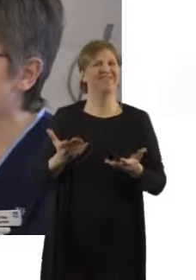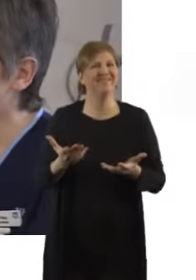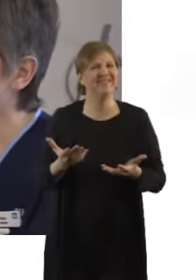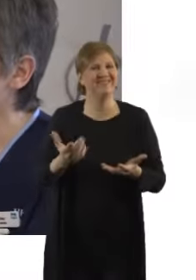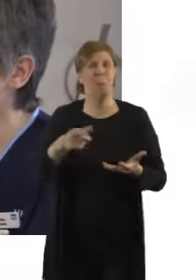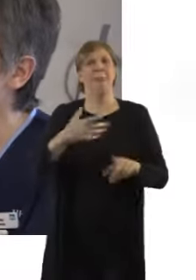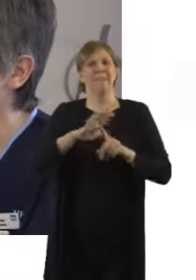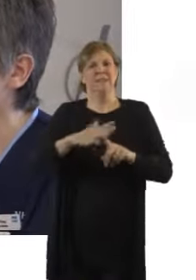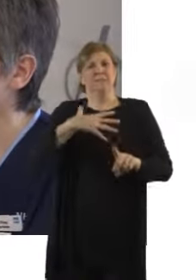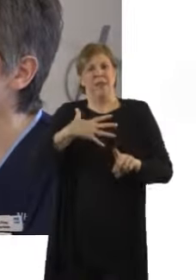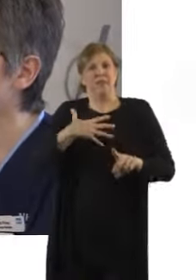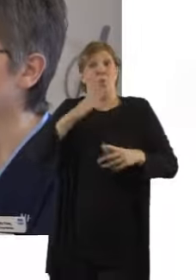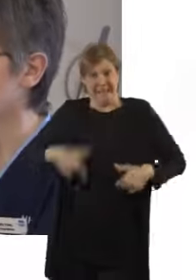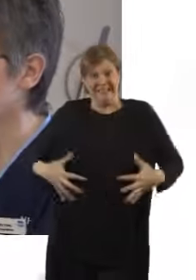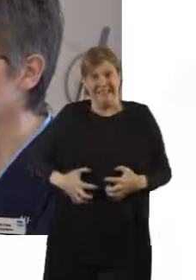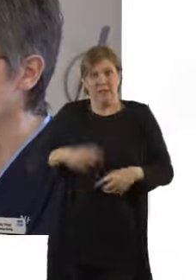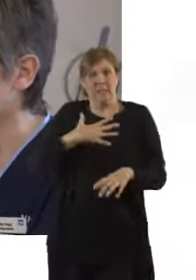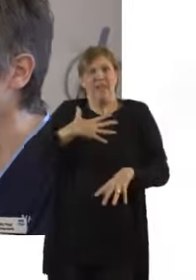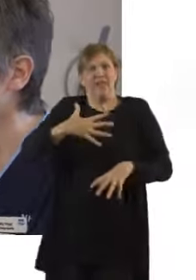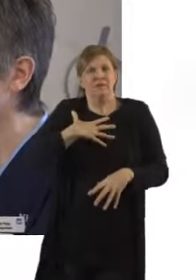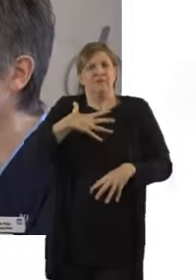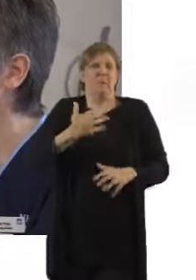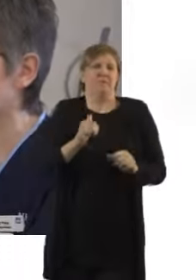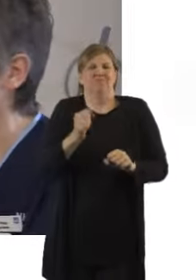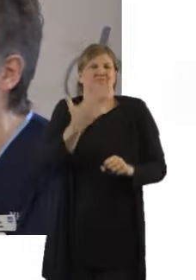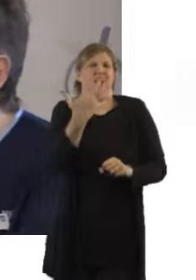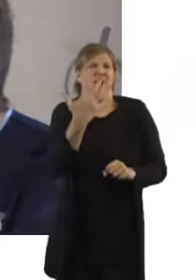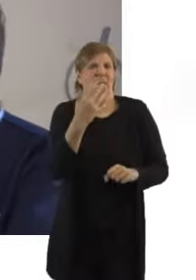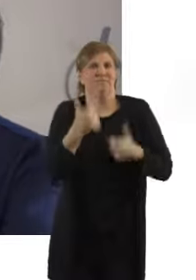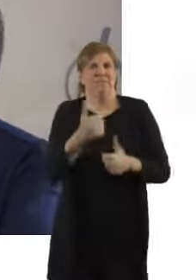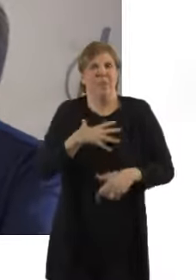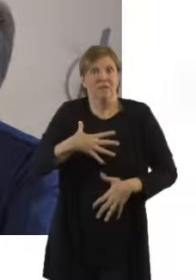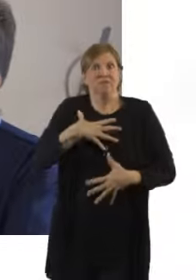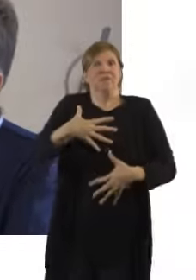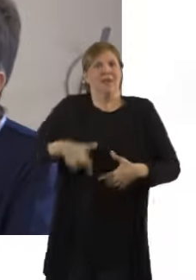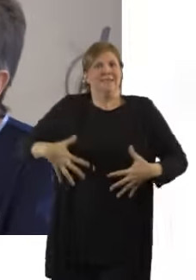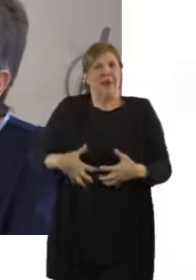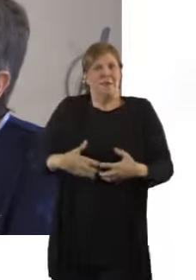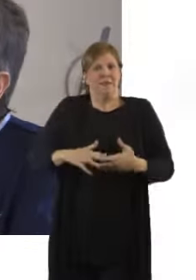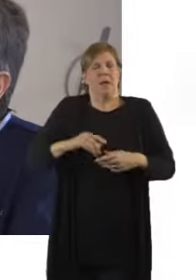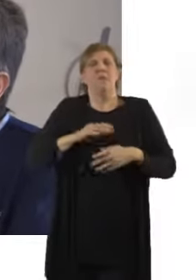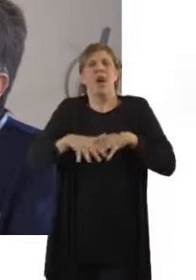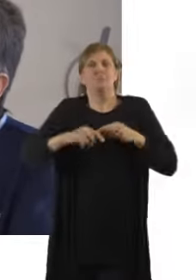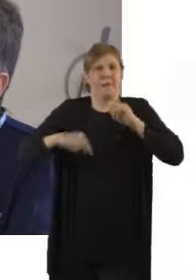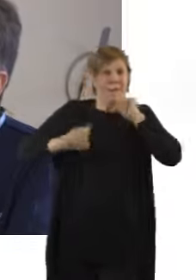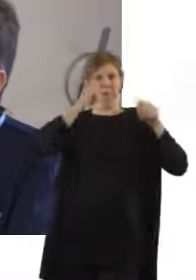good breaths to build up in the bloodstream so it works. So a couple of wee sooks doesn't work. You have to keep doing it. Some women find